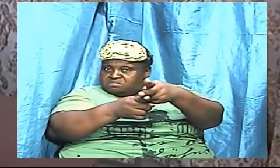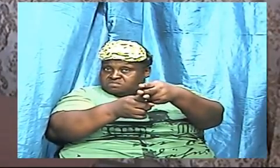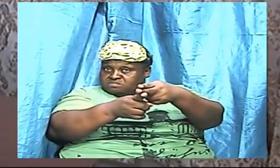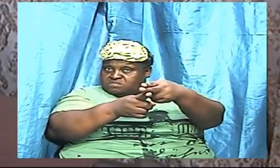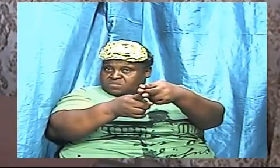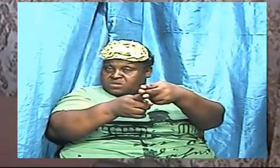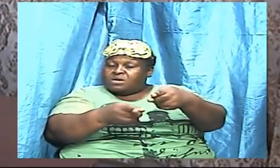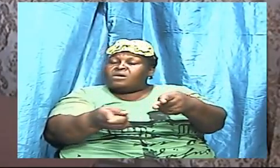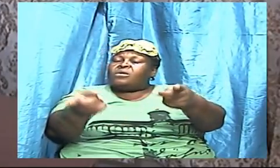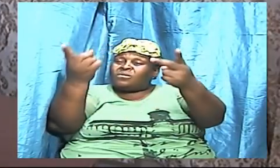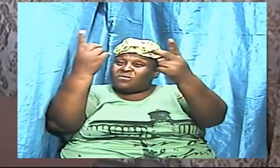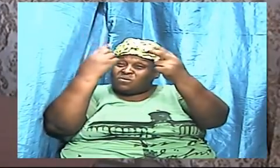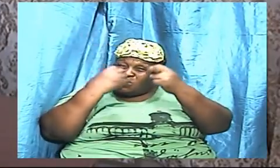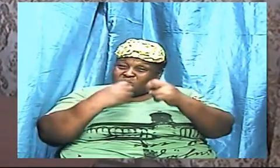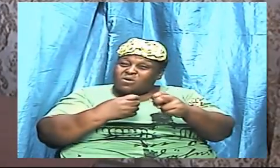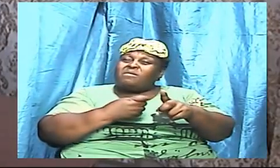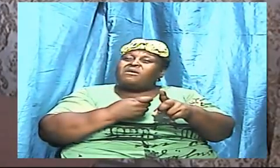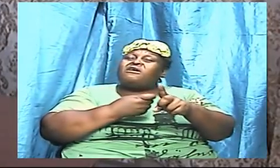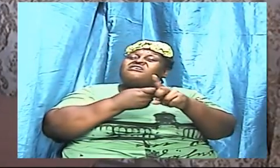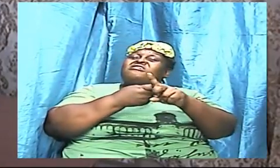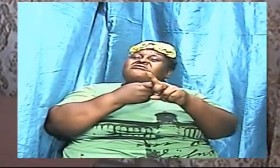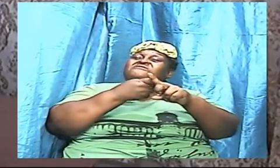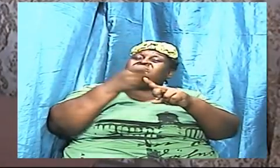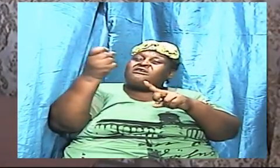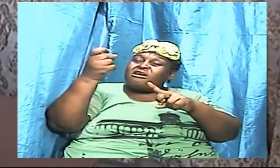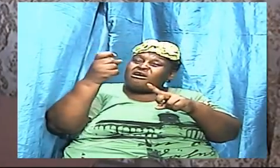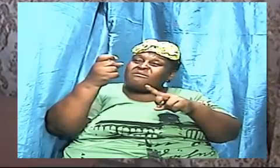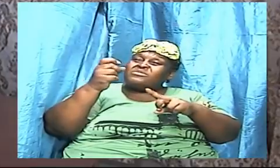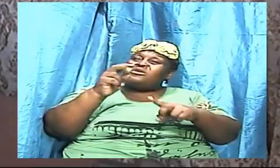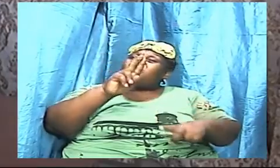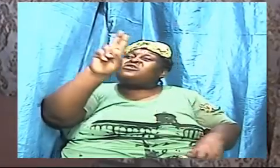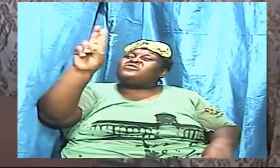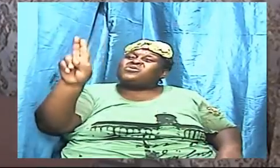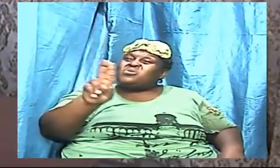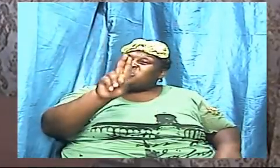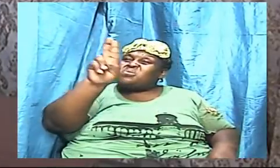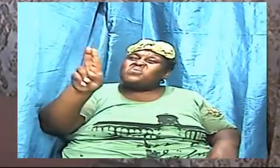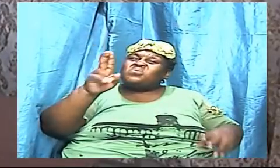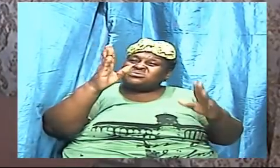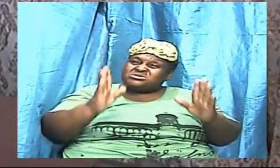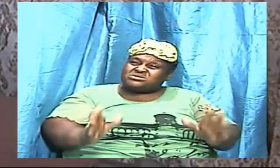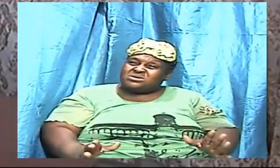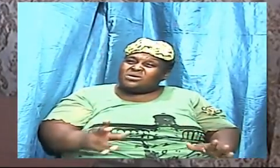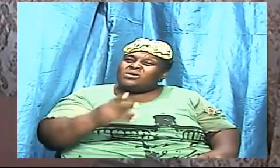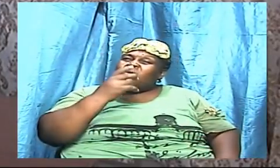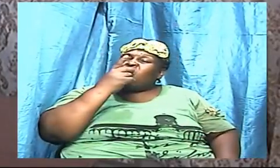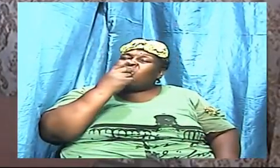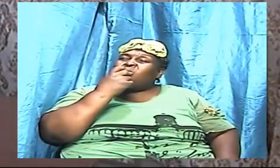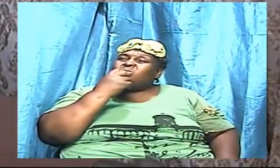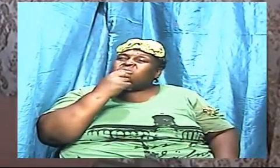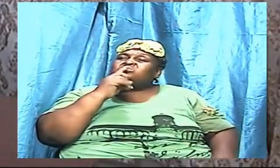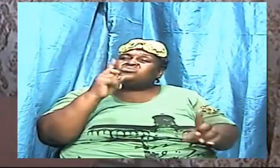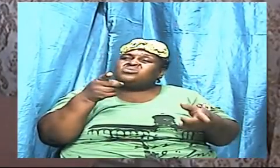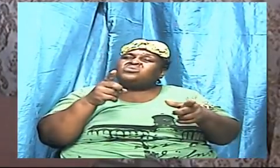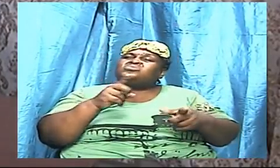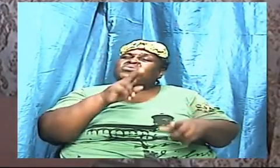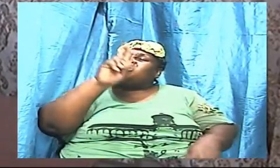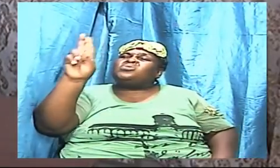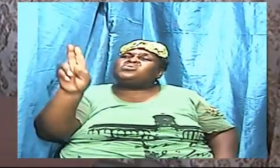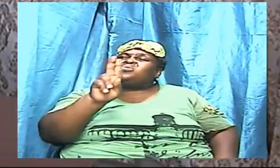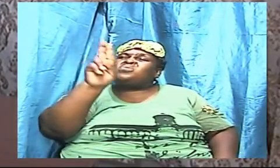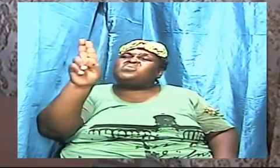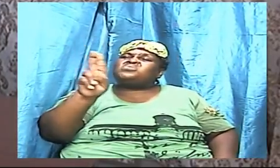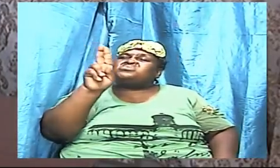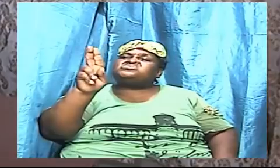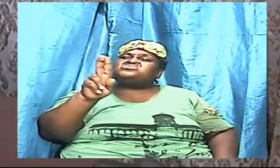comes from the user who is going to use the sword you and I